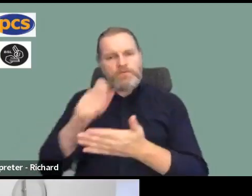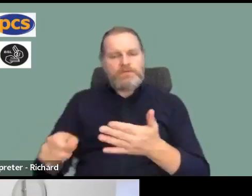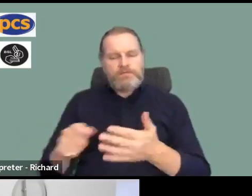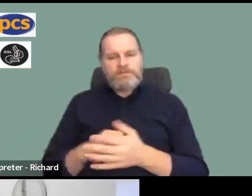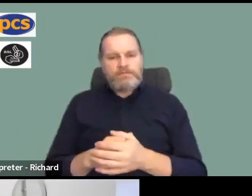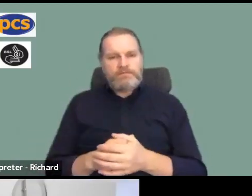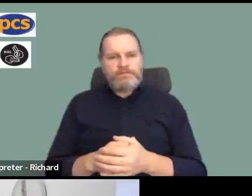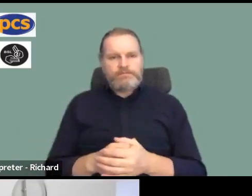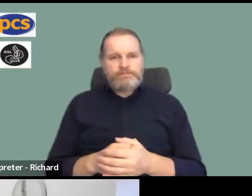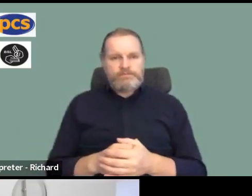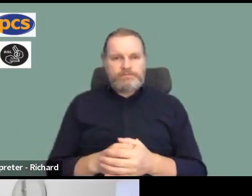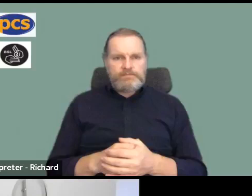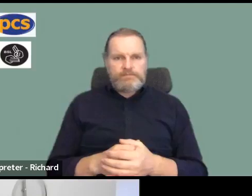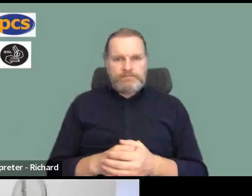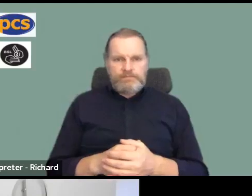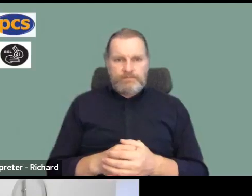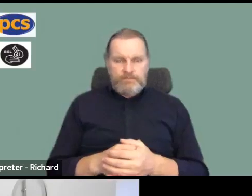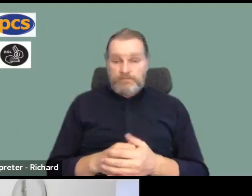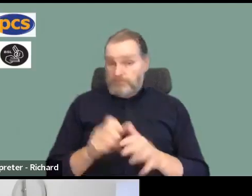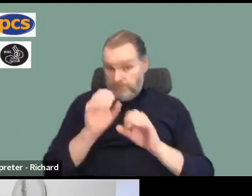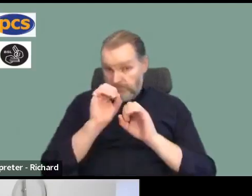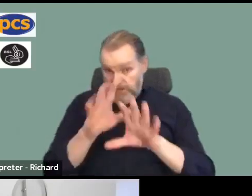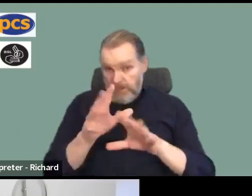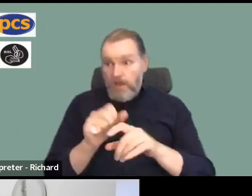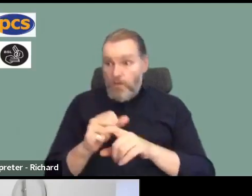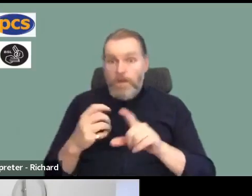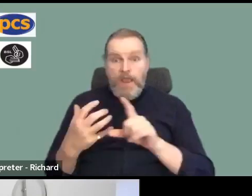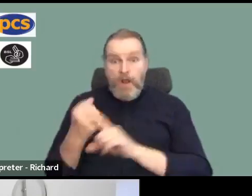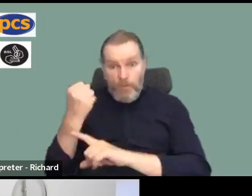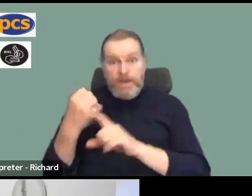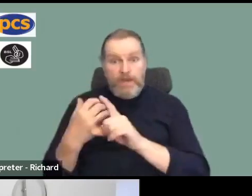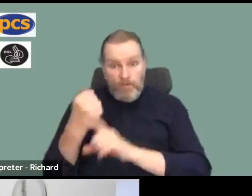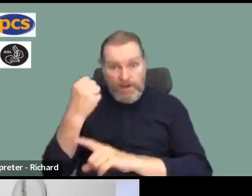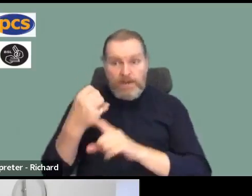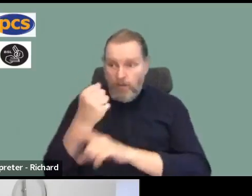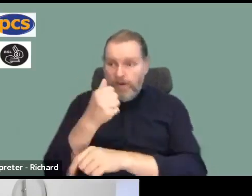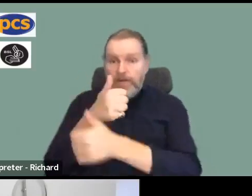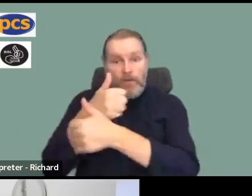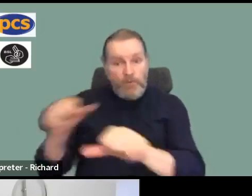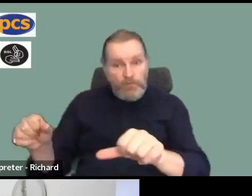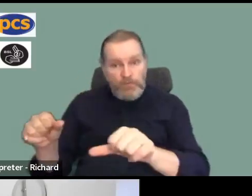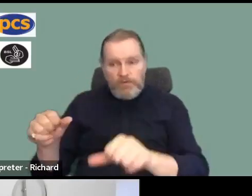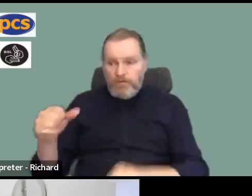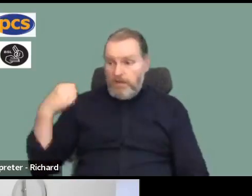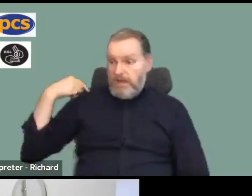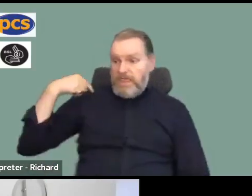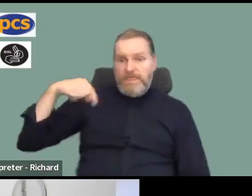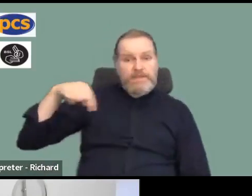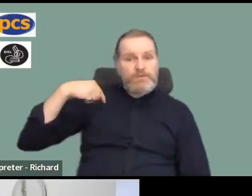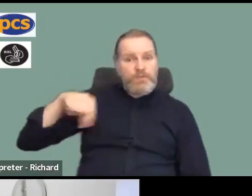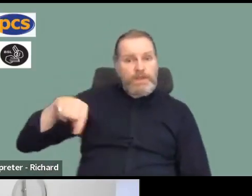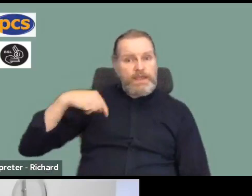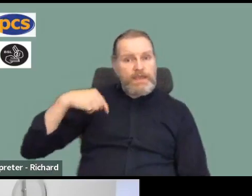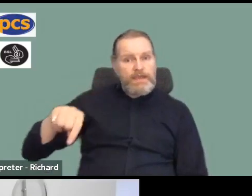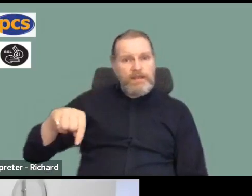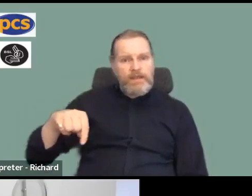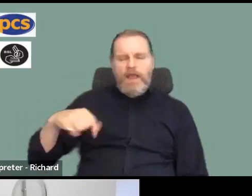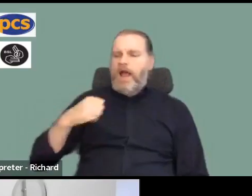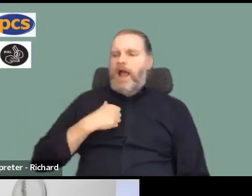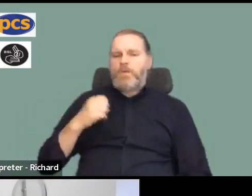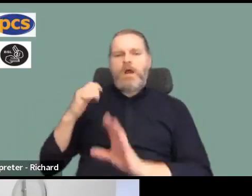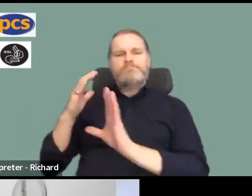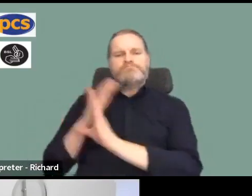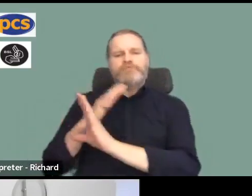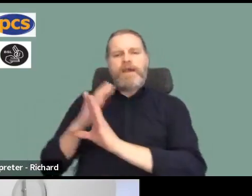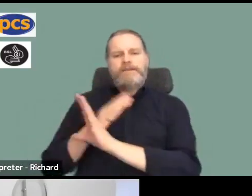the union at the moment, and I should make this point, our winning disputes, only in the last week, our private sector security guards in